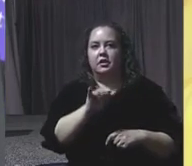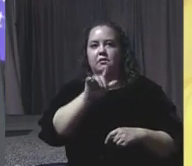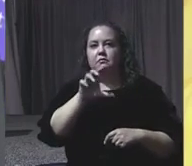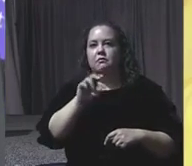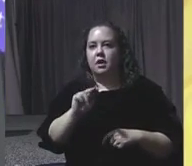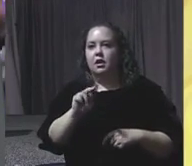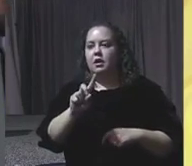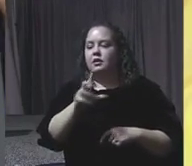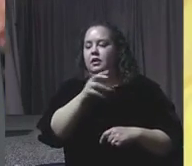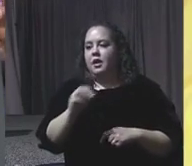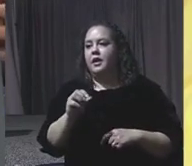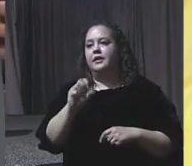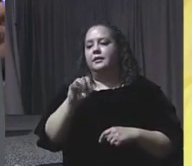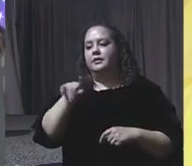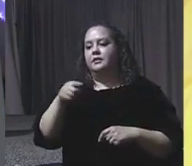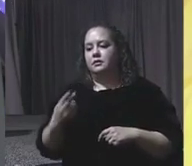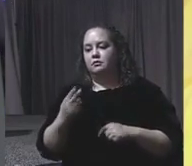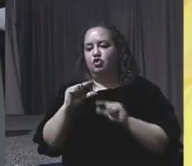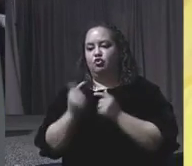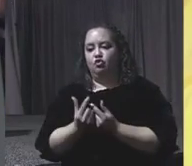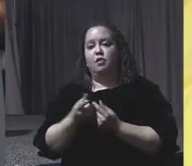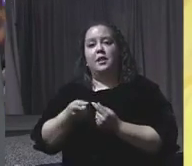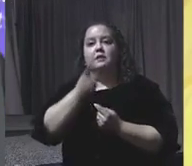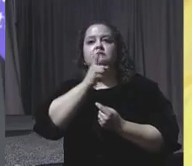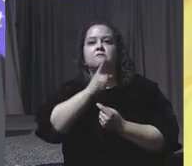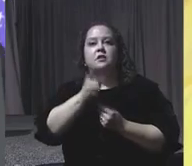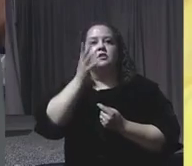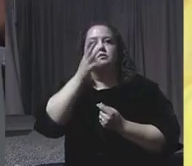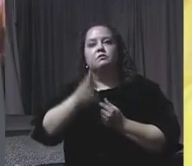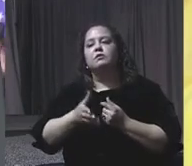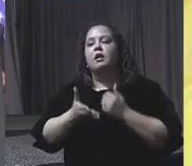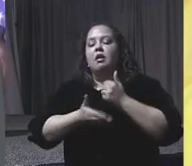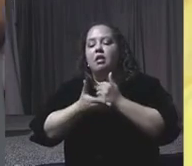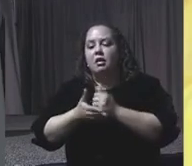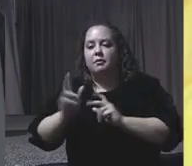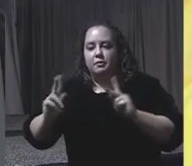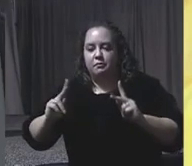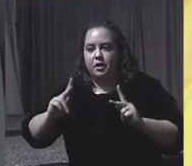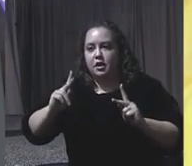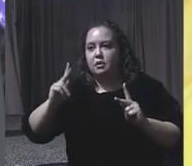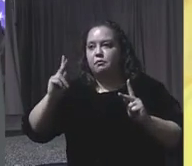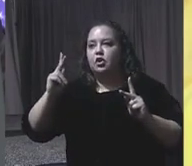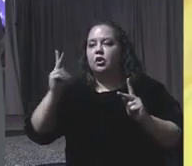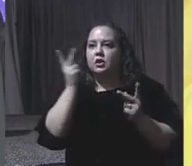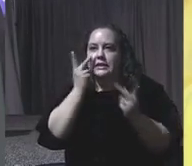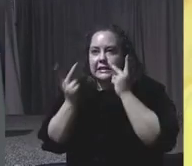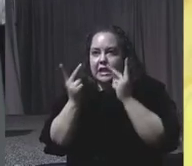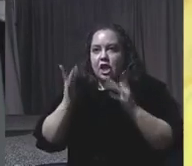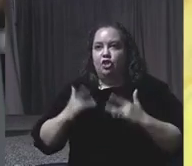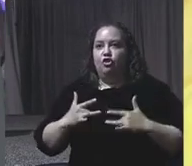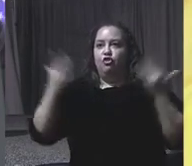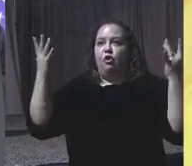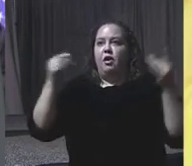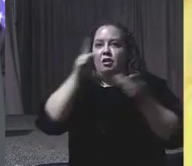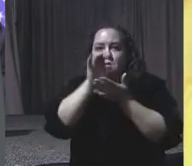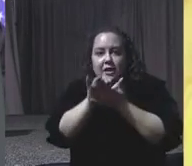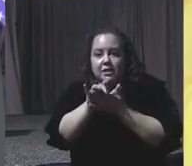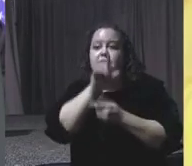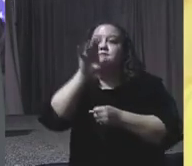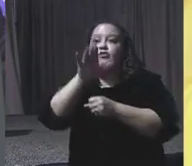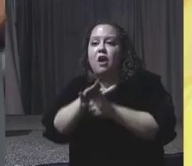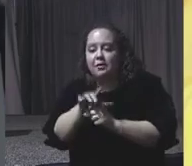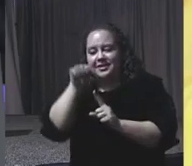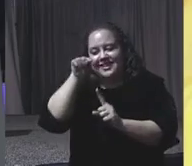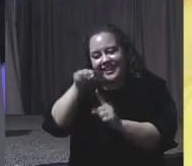resiliency of a people and will illuminate the joy and the belief in the promise of America that has shaped this community.